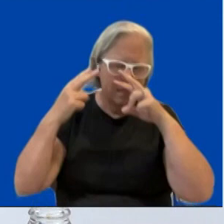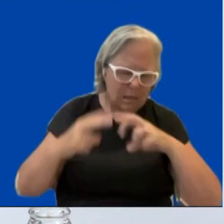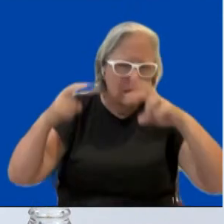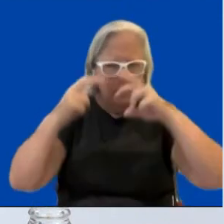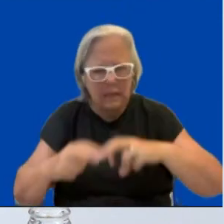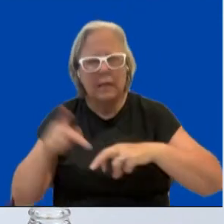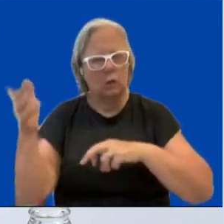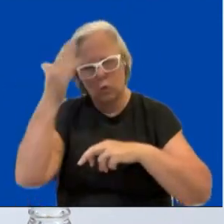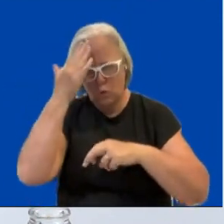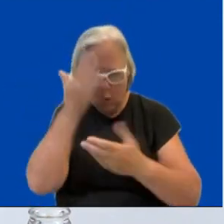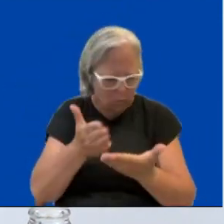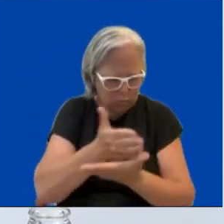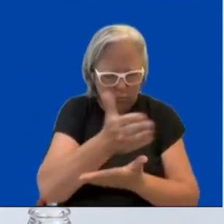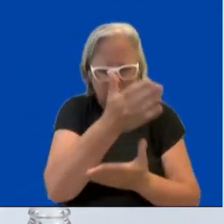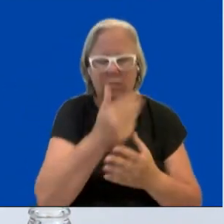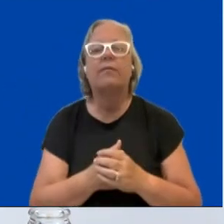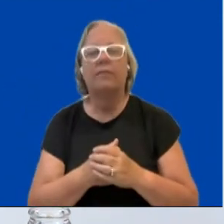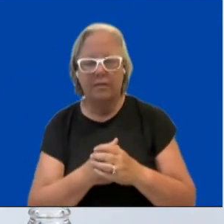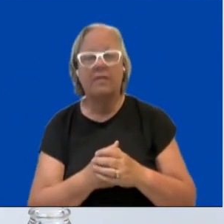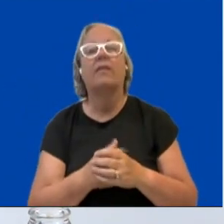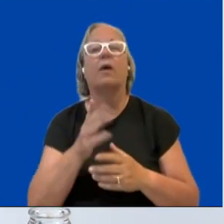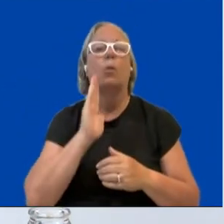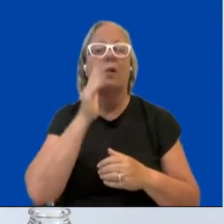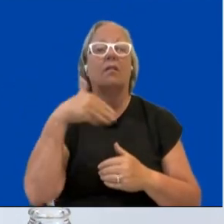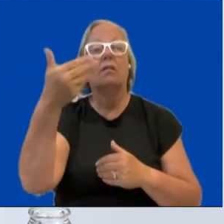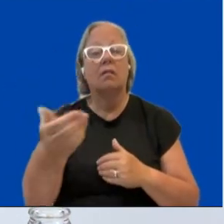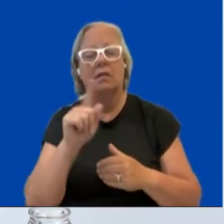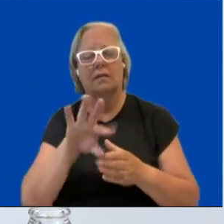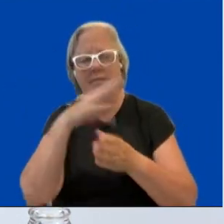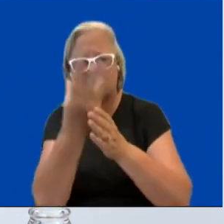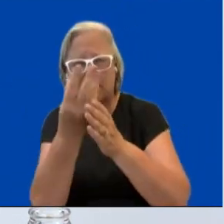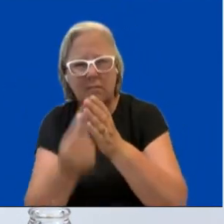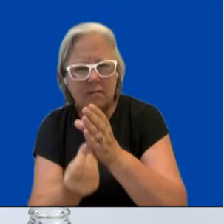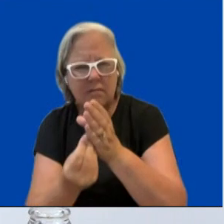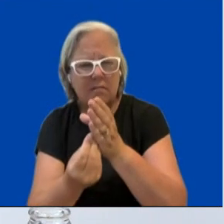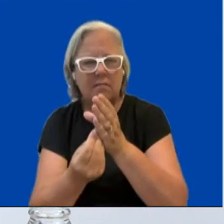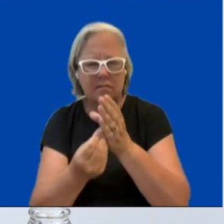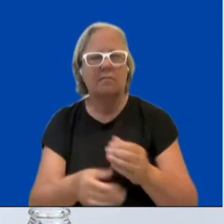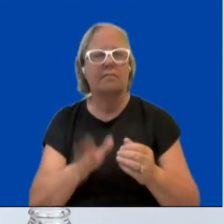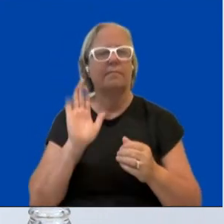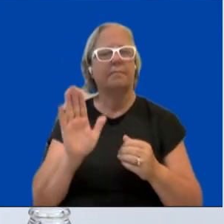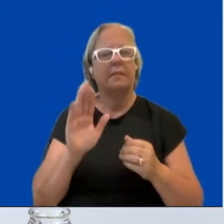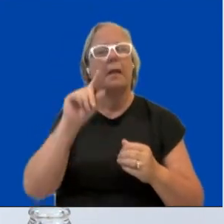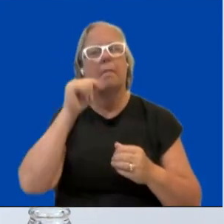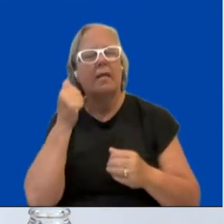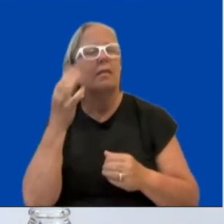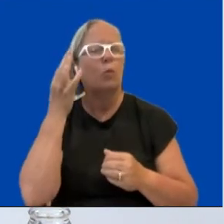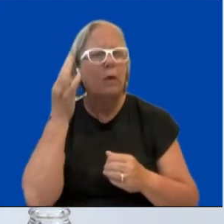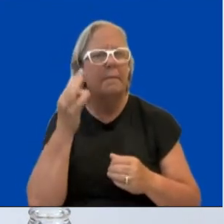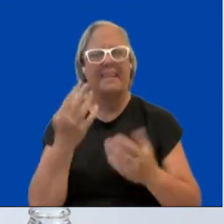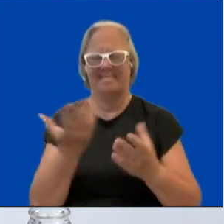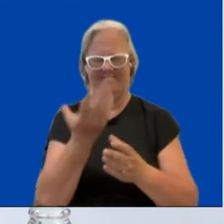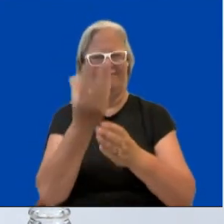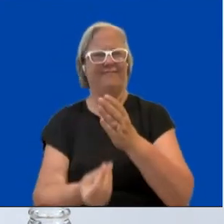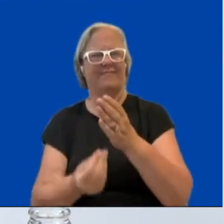gaps in unpaid care. This is a tremendously important topic but sadly also one of the most disregarded